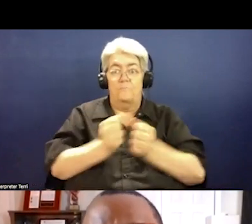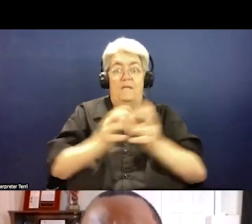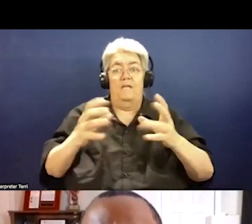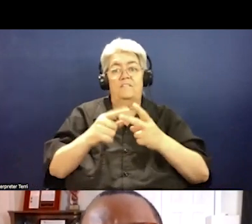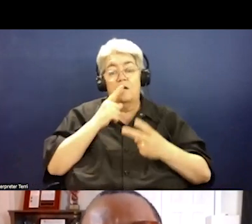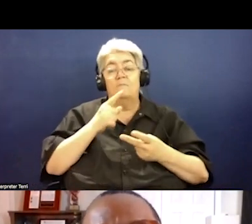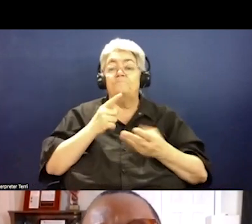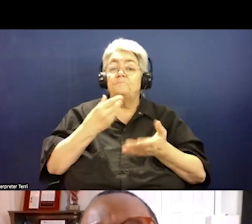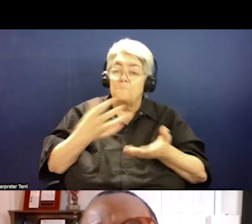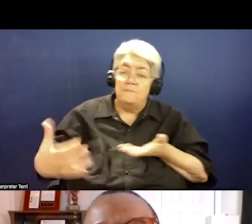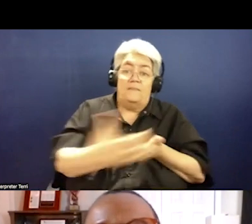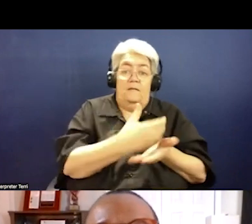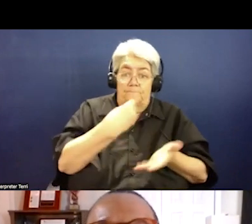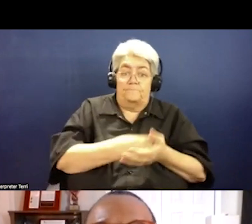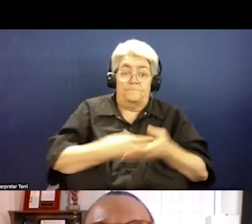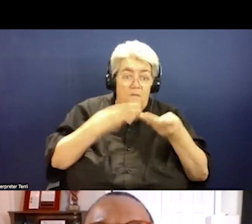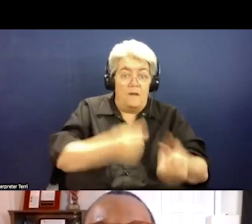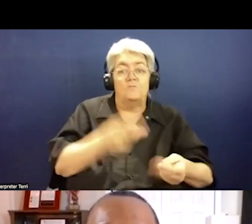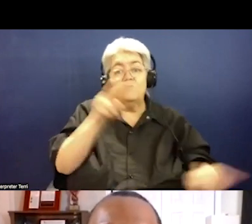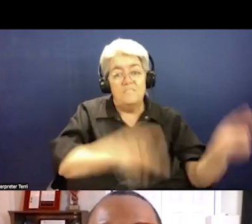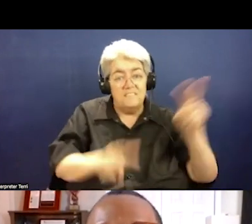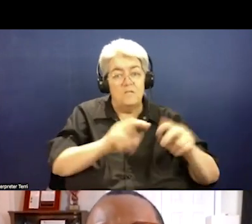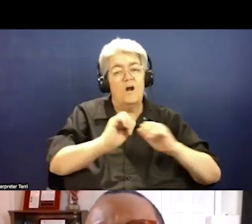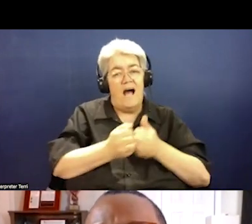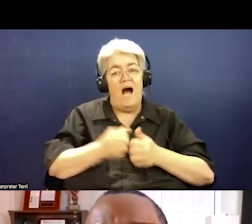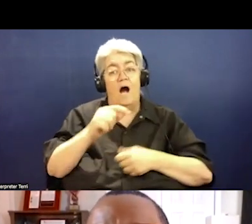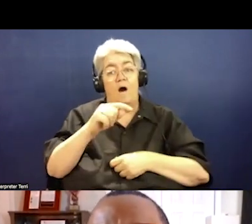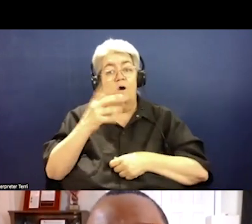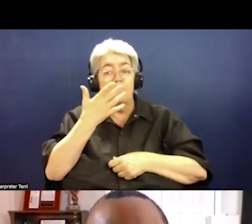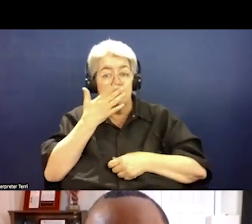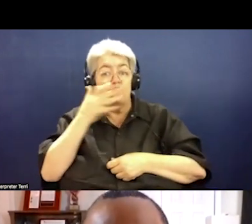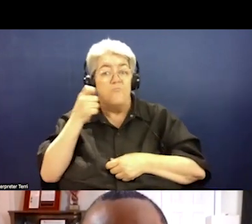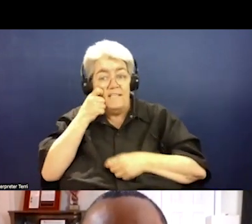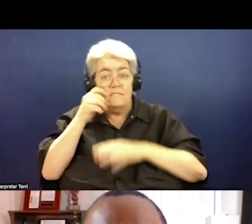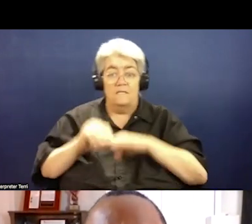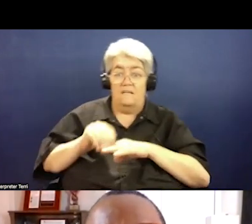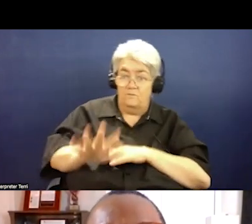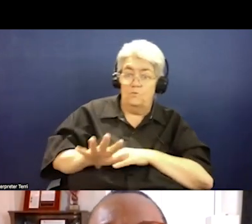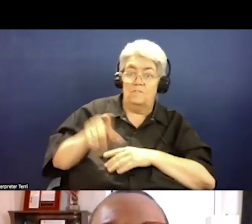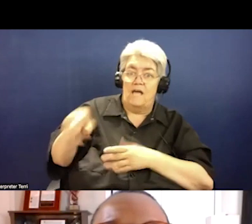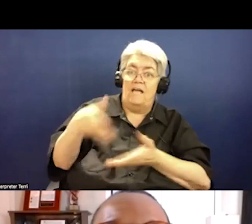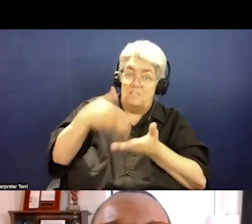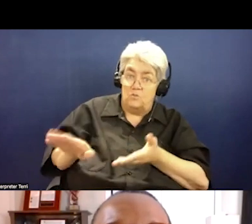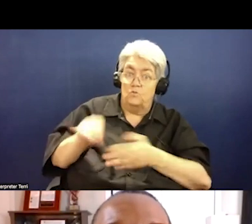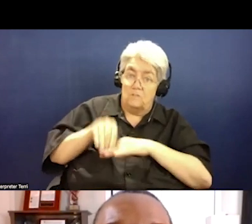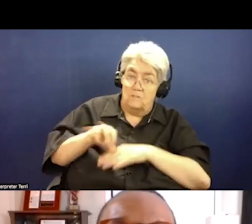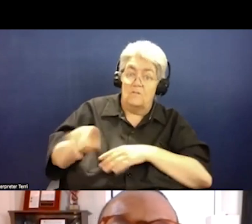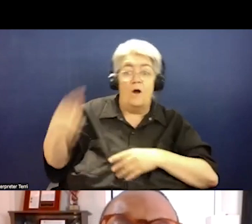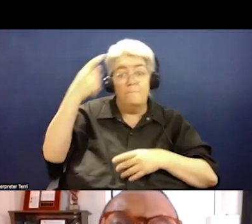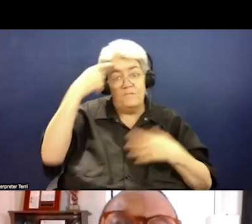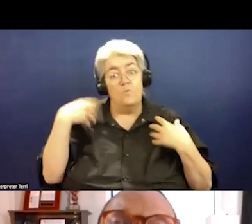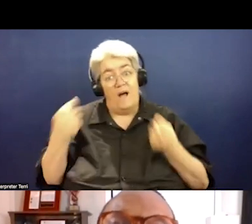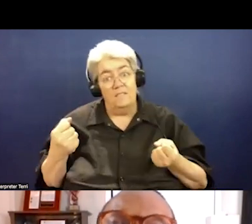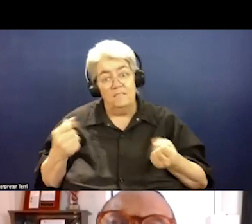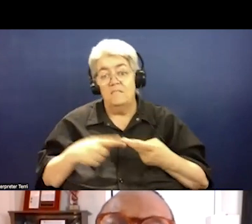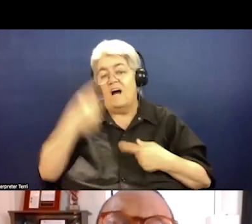studies that consider the nuances of race, culture and ethnicity and the impact of racism and structural exclusion on mental wellness. I have